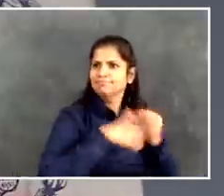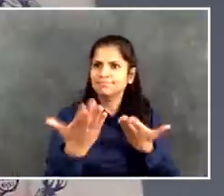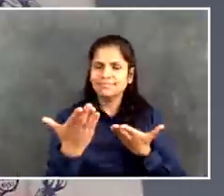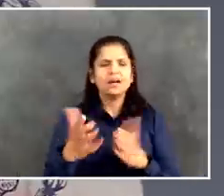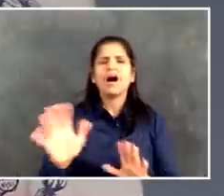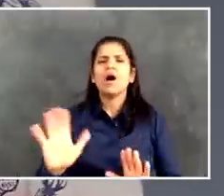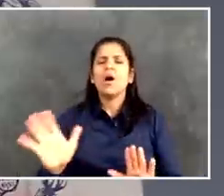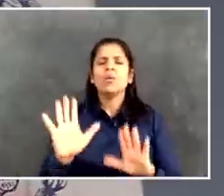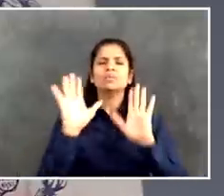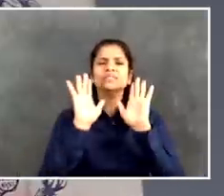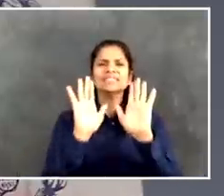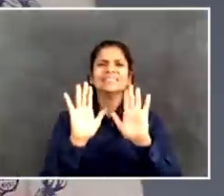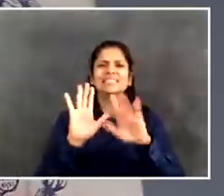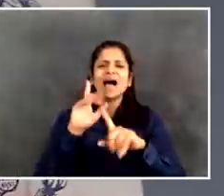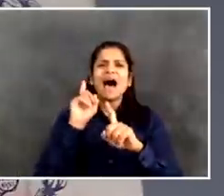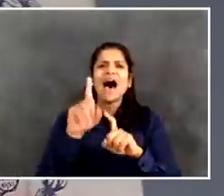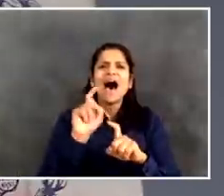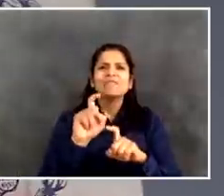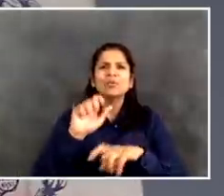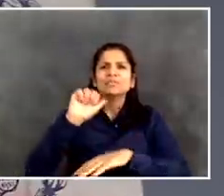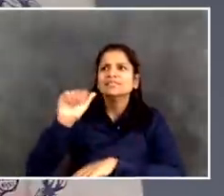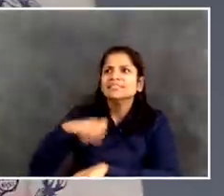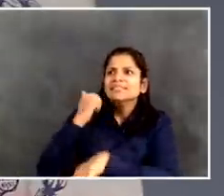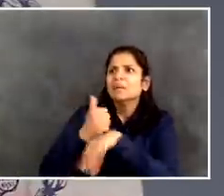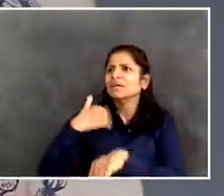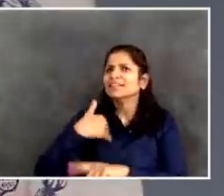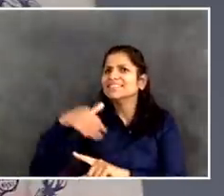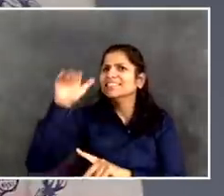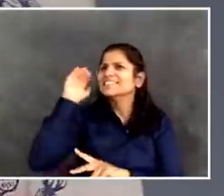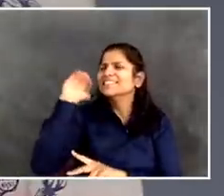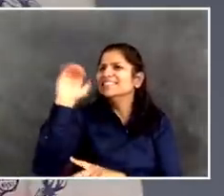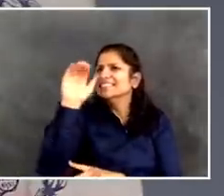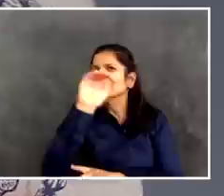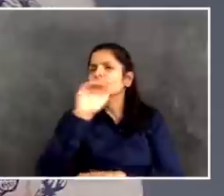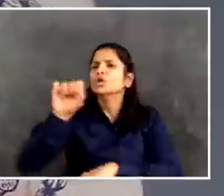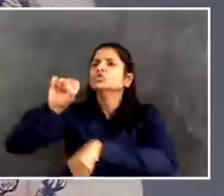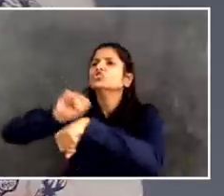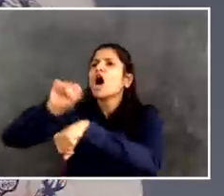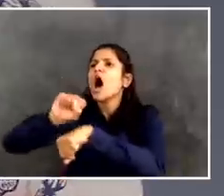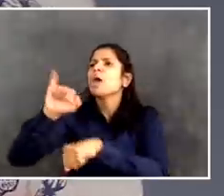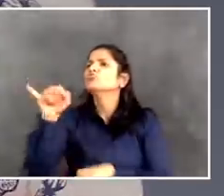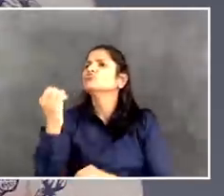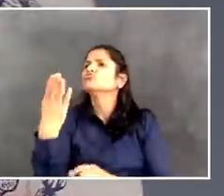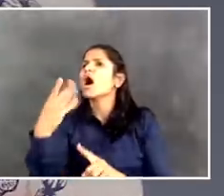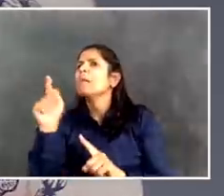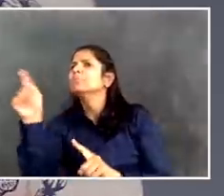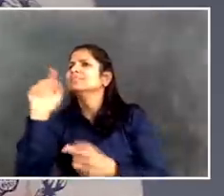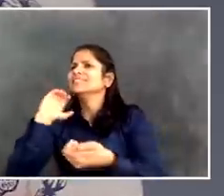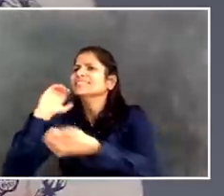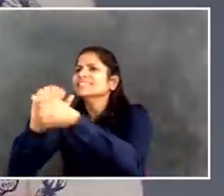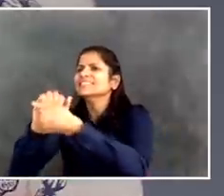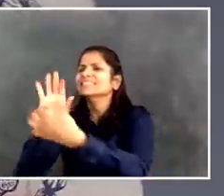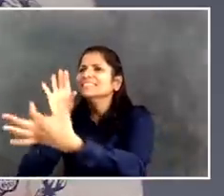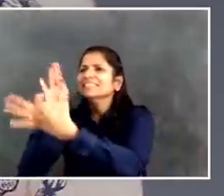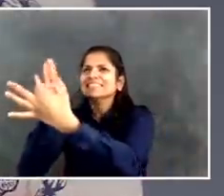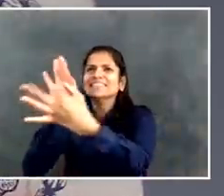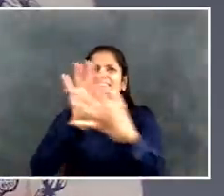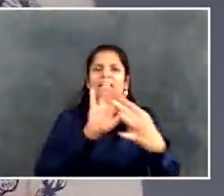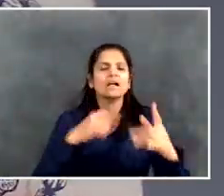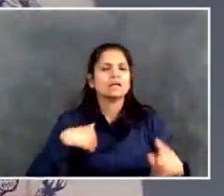putting the time and energy into arranging for kids to be selected, all the things that go into